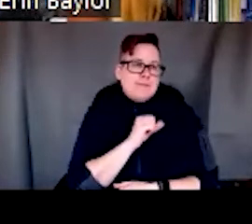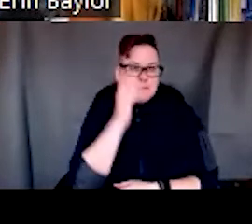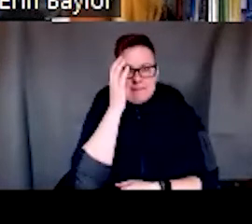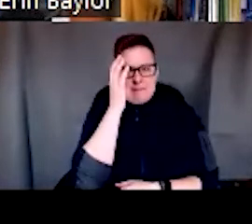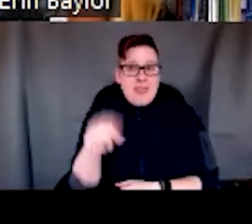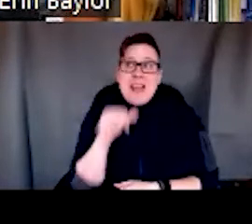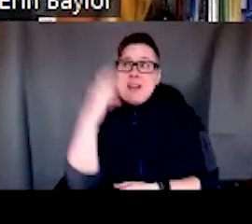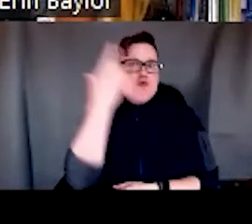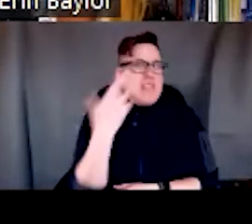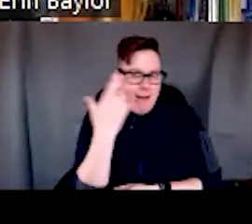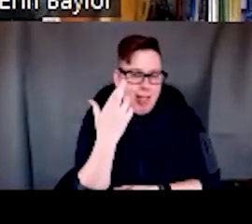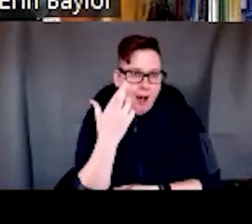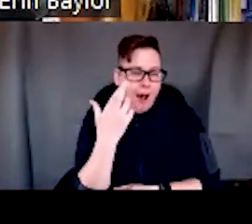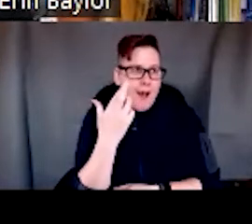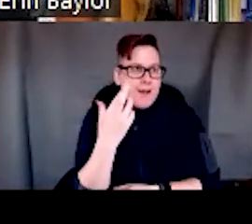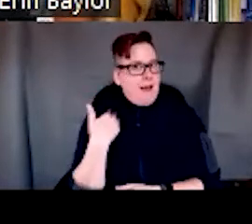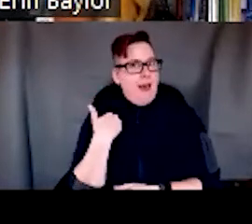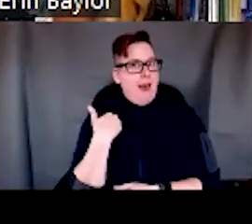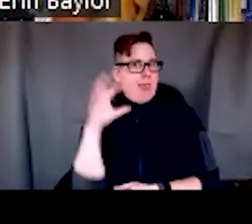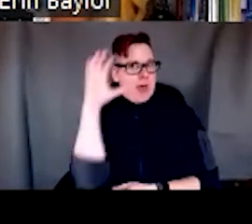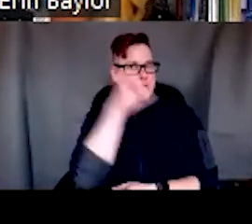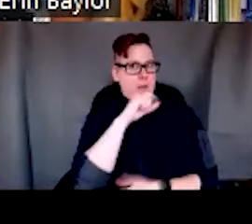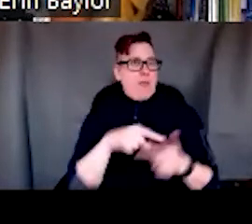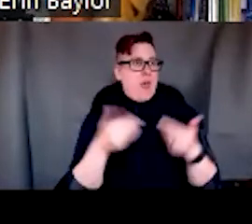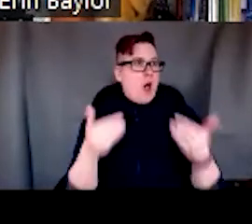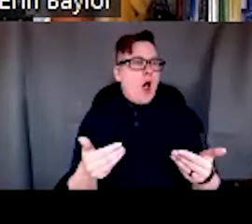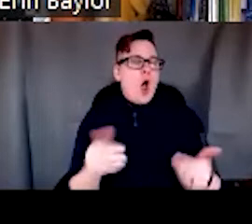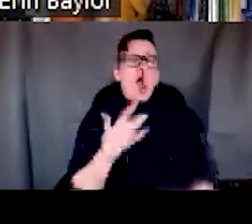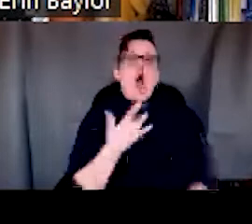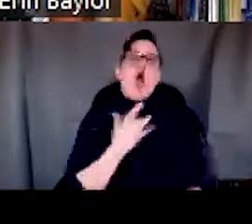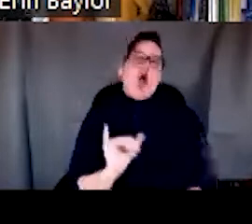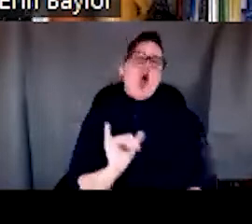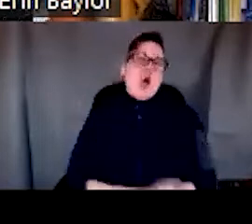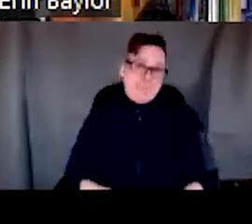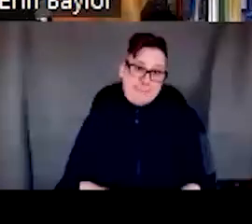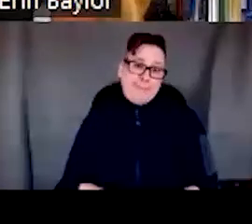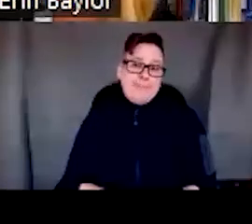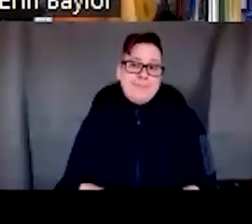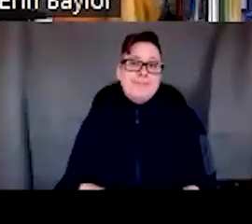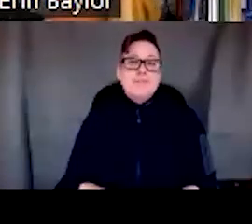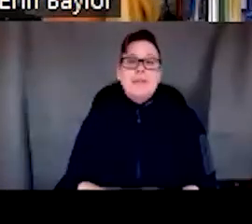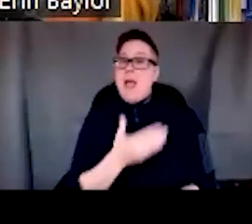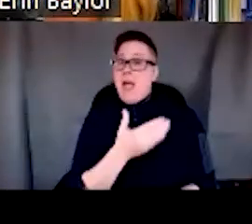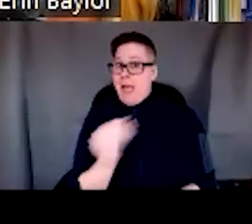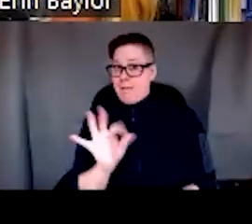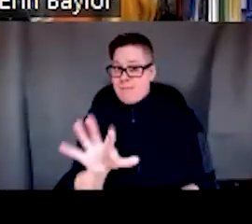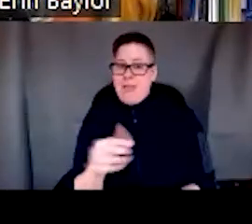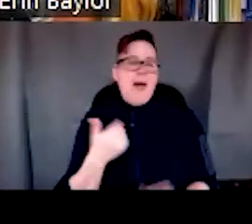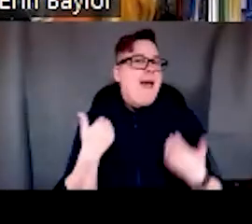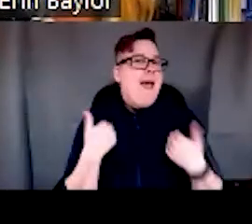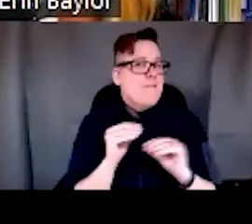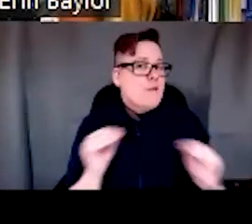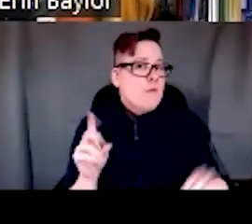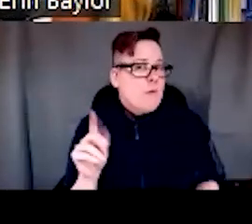didn't even realize they maybe had until they went through this. Um, I'd also like to point out, and I'd don't have any data to